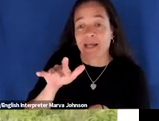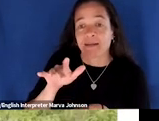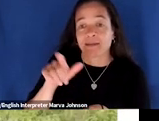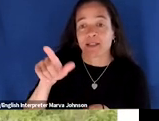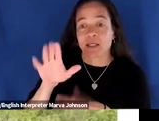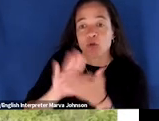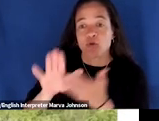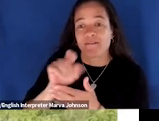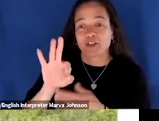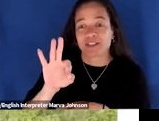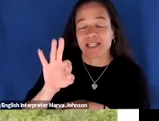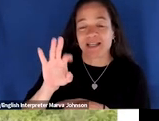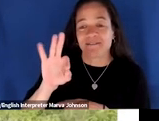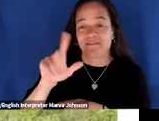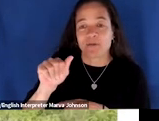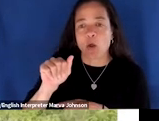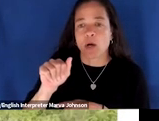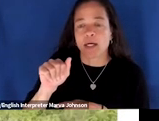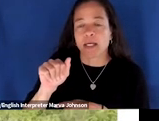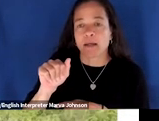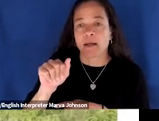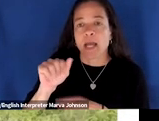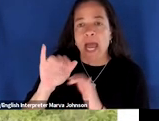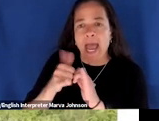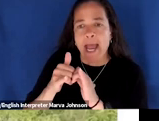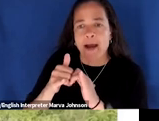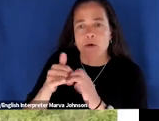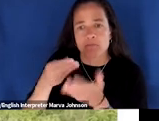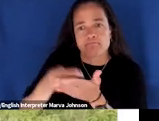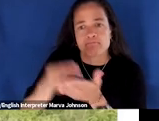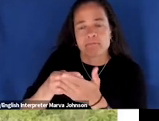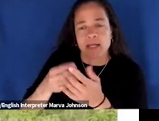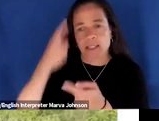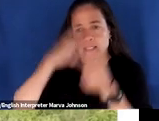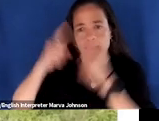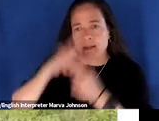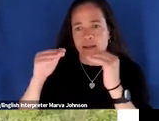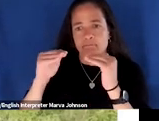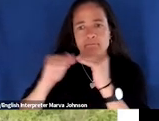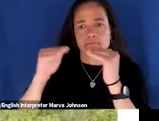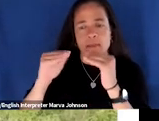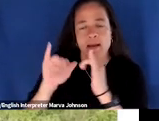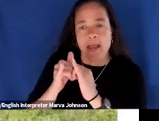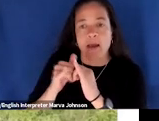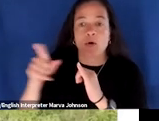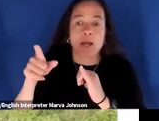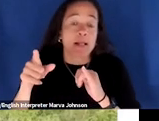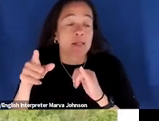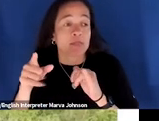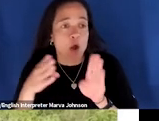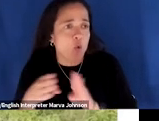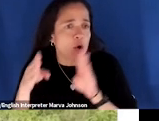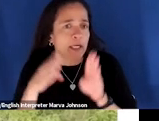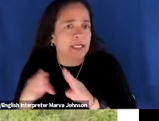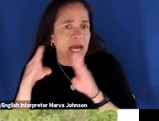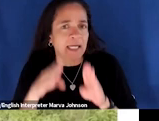the the conference event that i was speaking at and at first the organizers who are very into climate action were